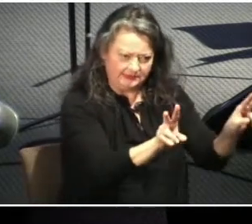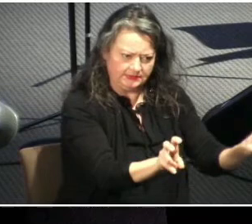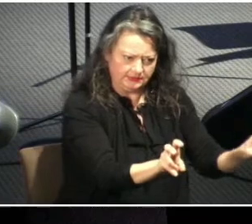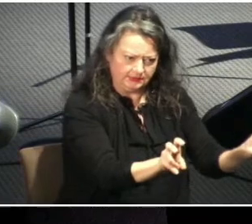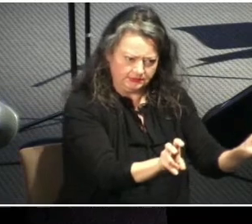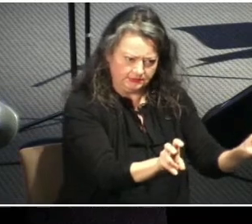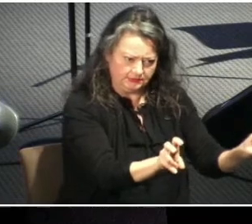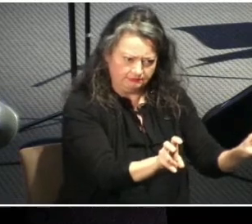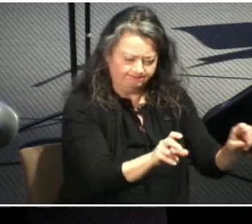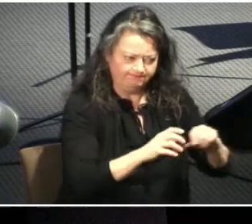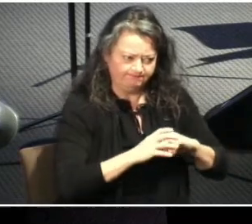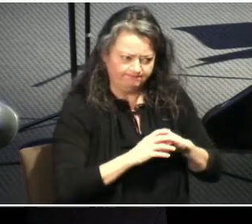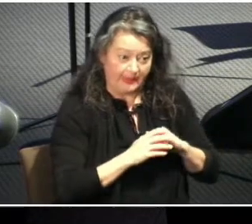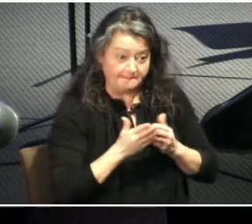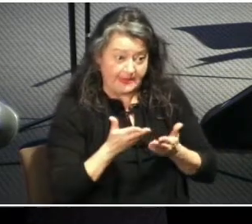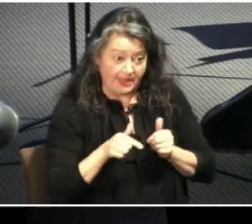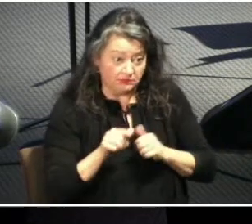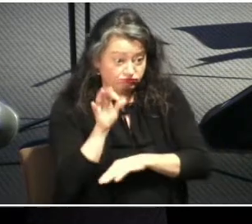renewing work?